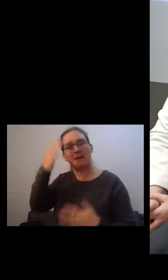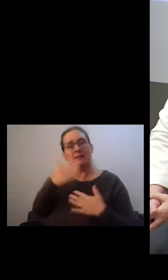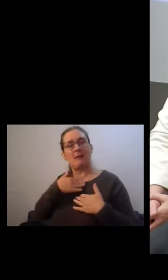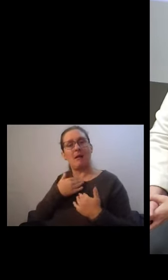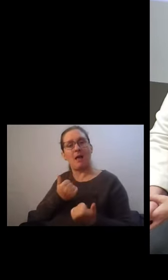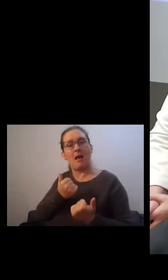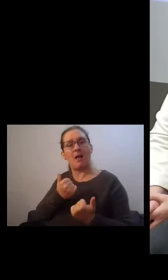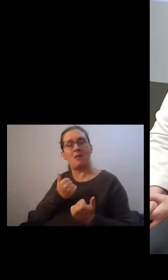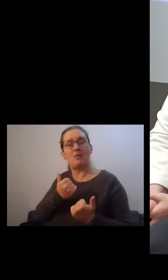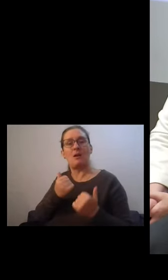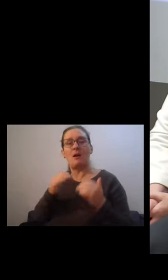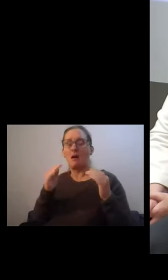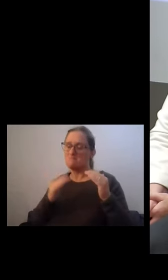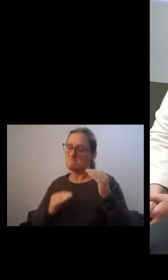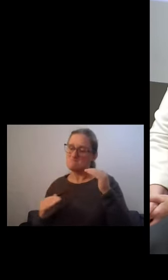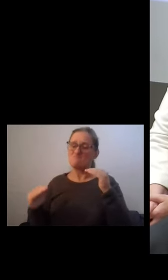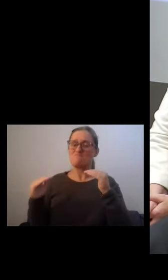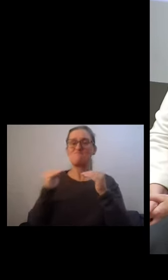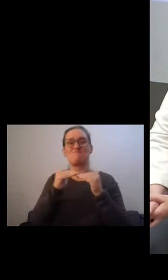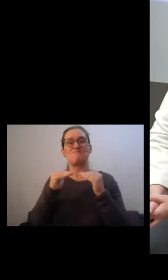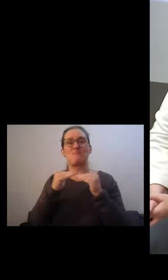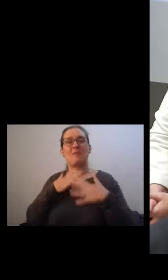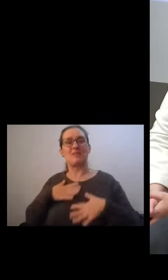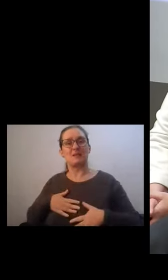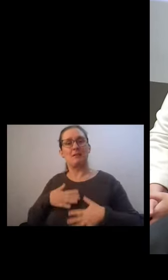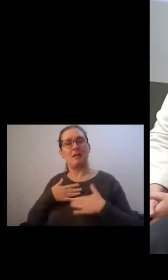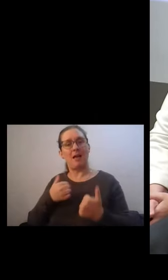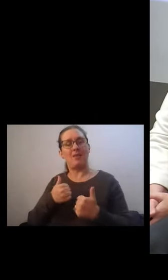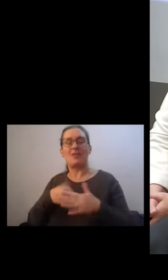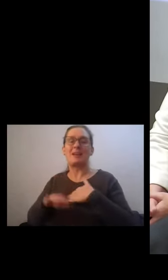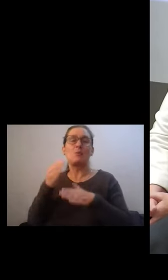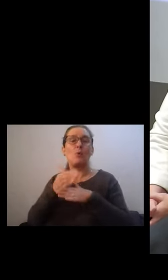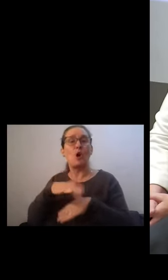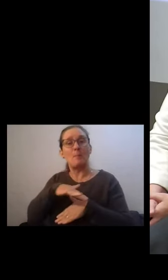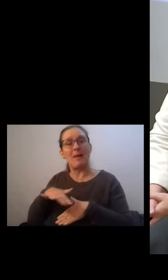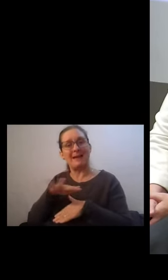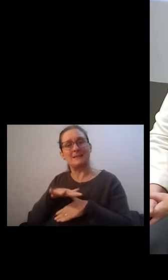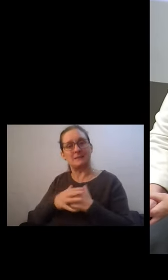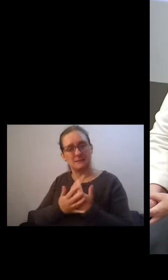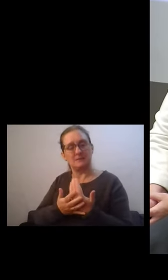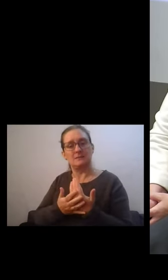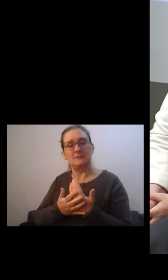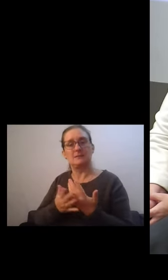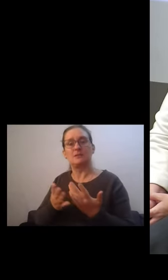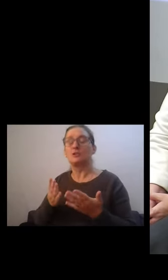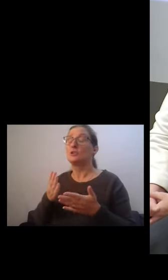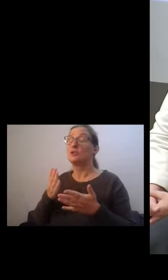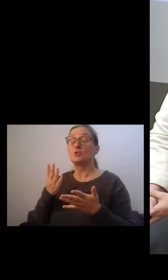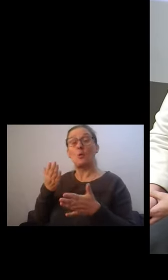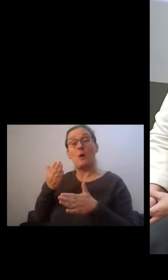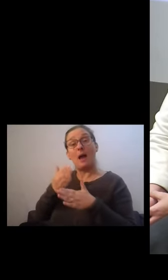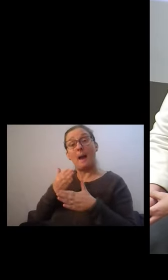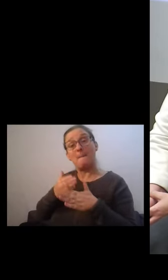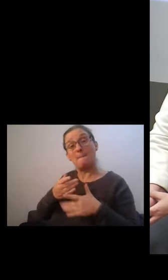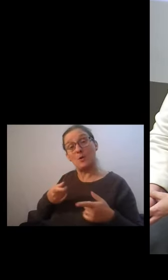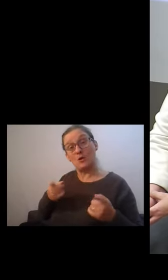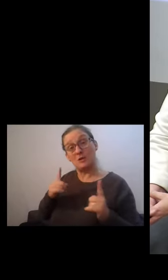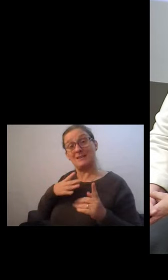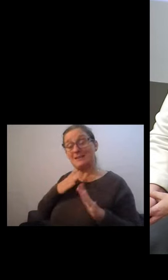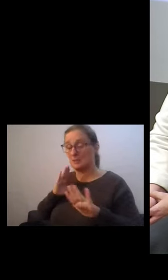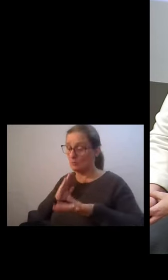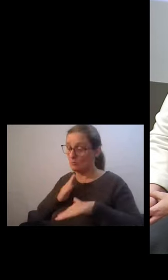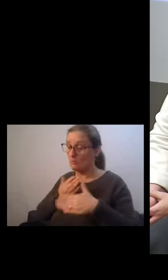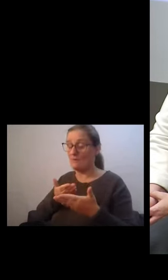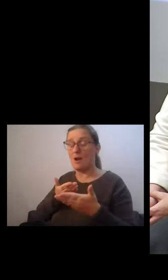physical health in our workplace. So, you know, there is an understanding that employers do need to provide occupational